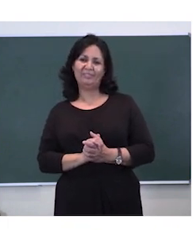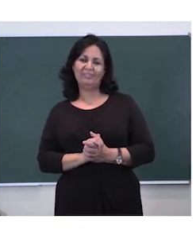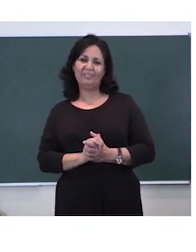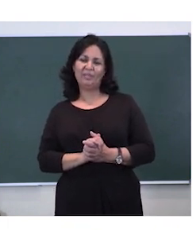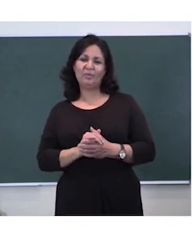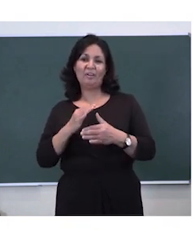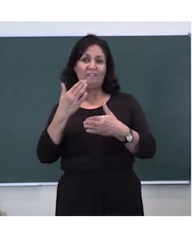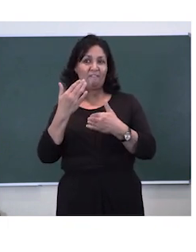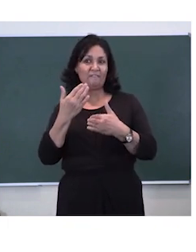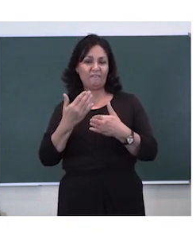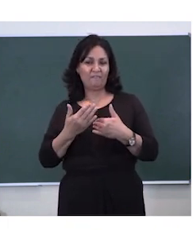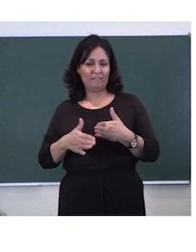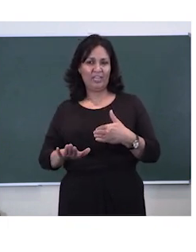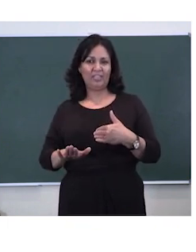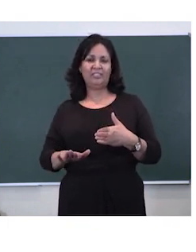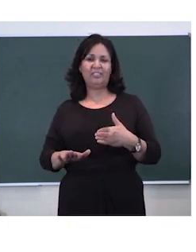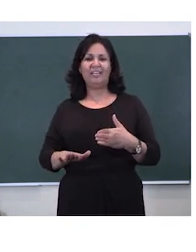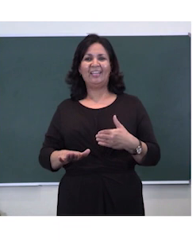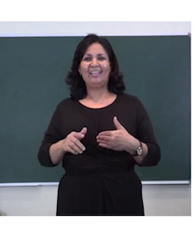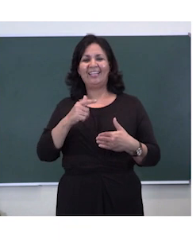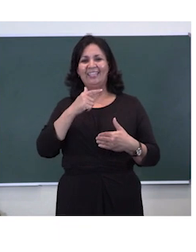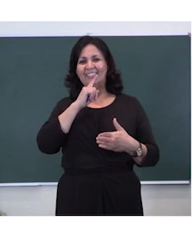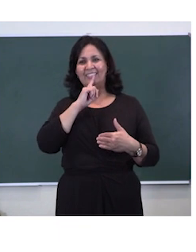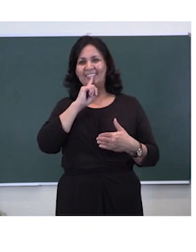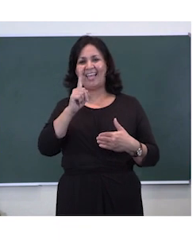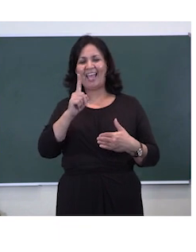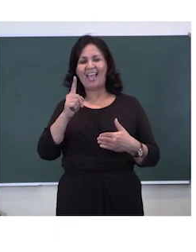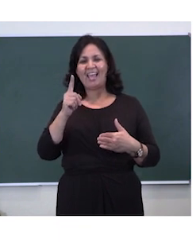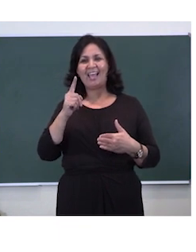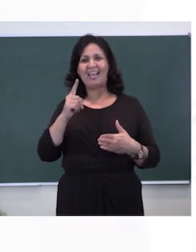finished, I want you to say, hello, Mr. Sammy Snake.